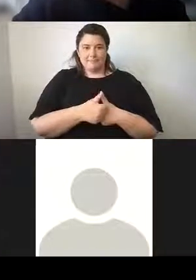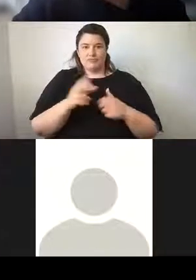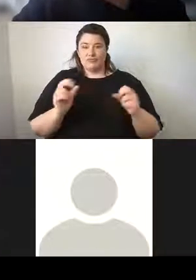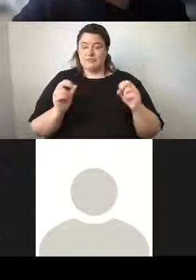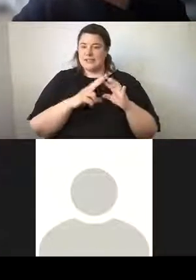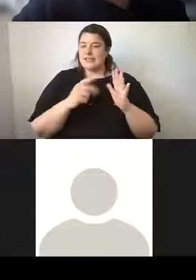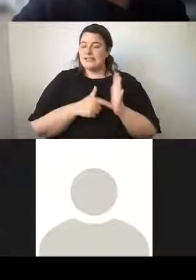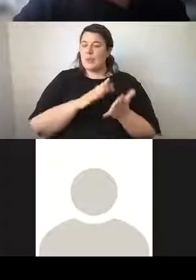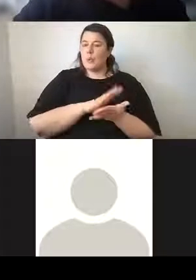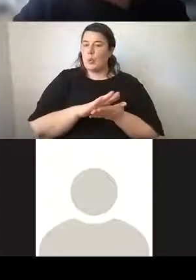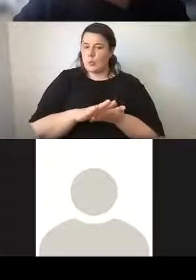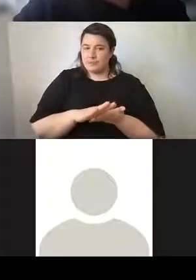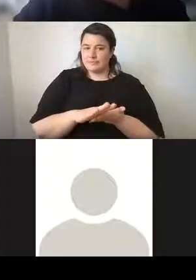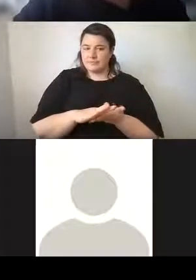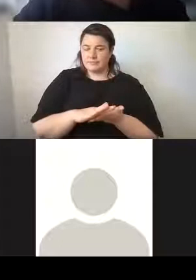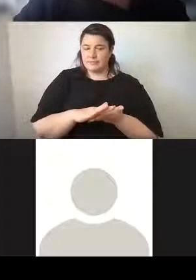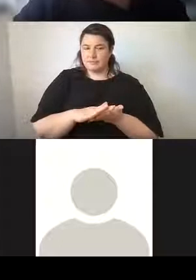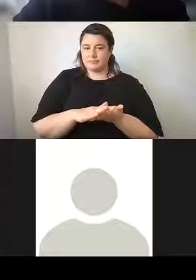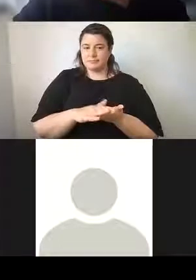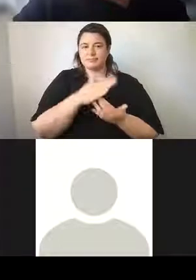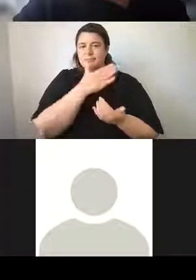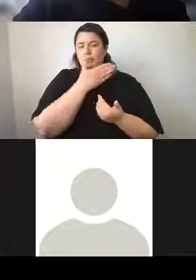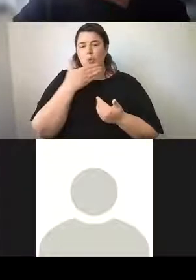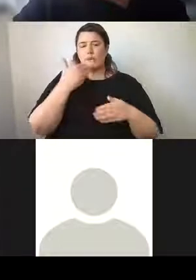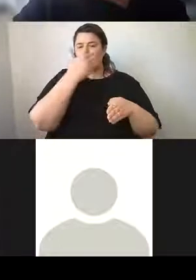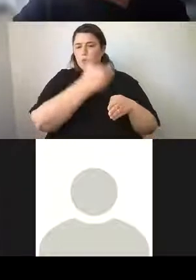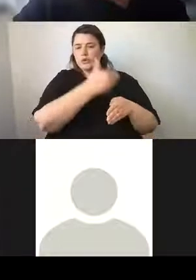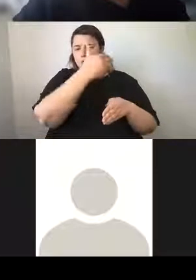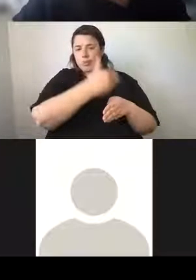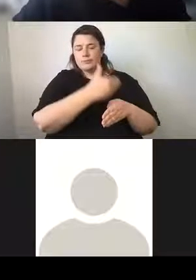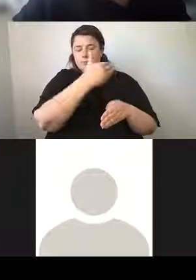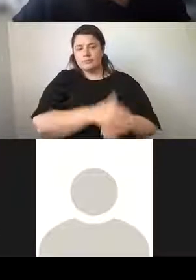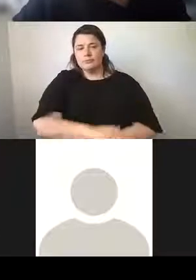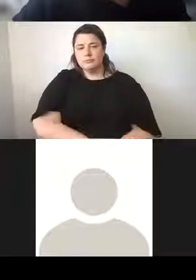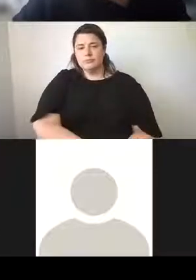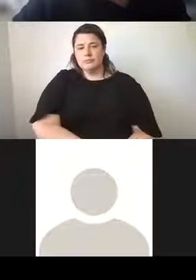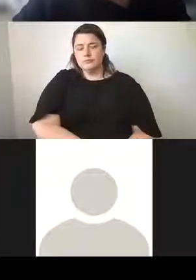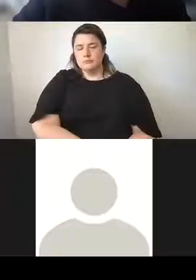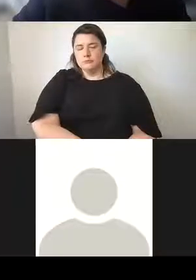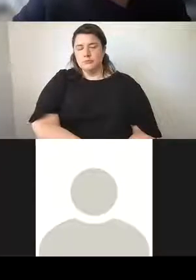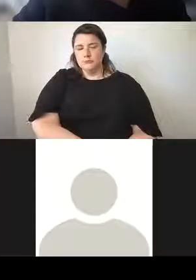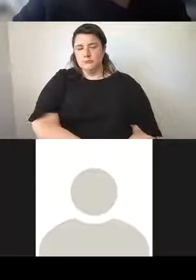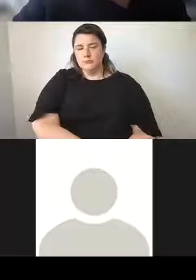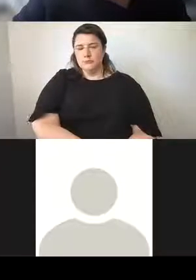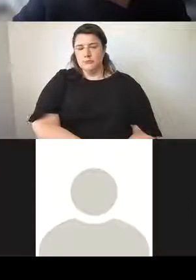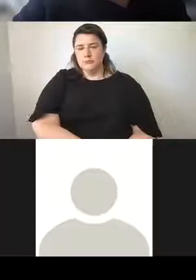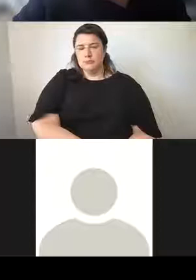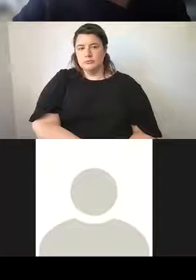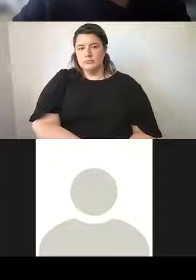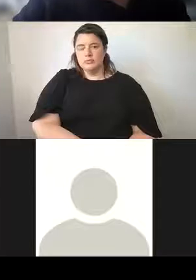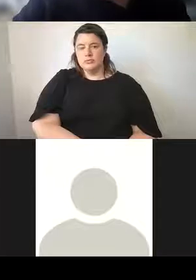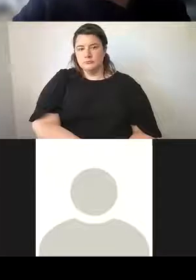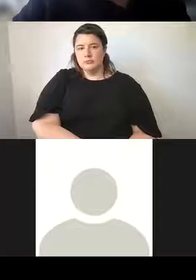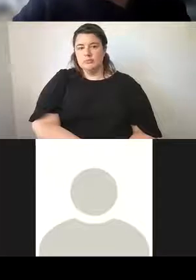town hall, which is this magnificent window titled New South Wales. And again, made and designed in